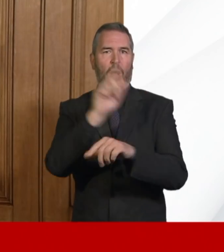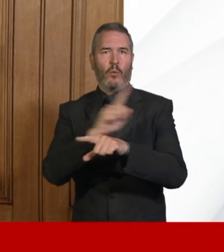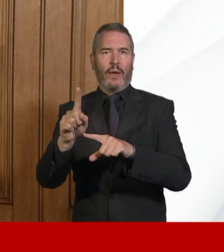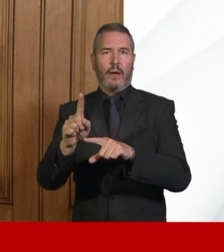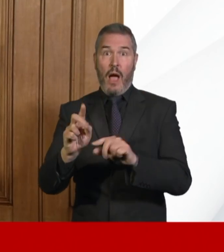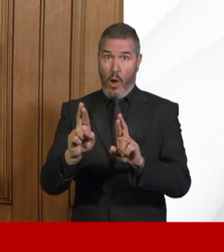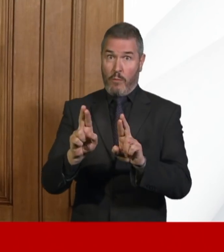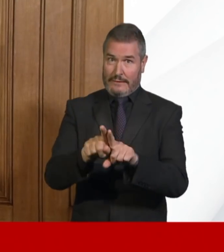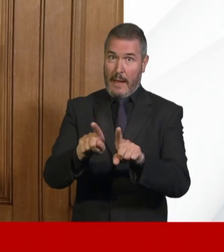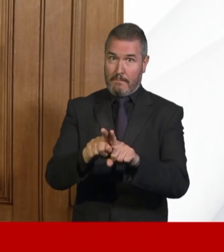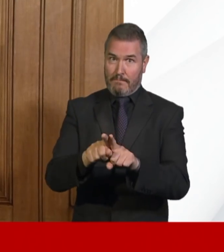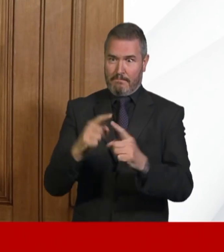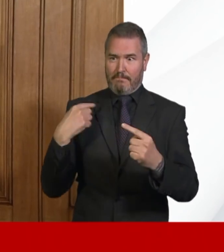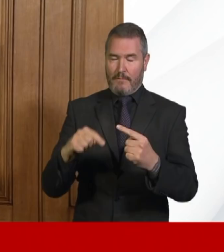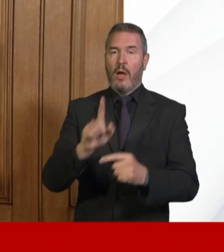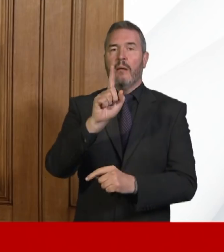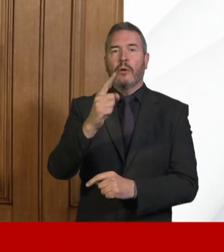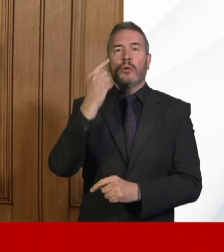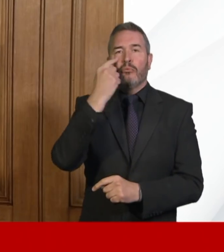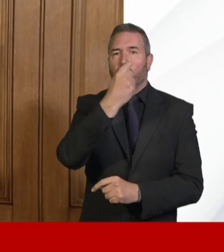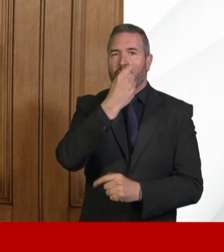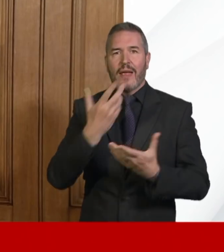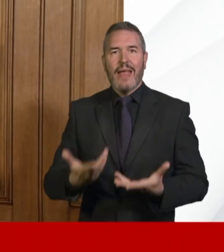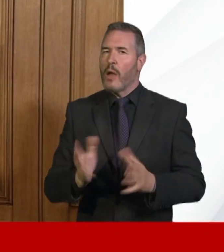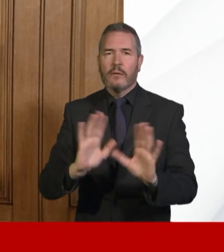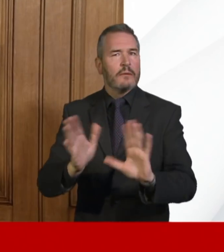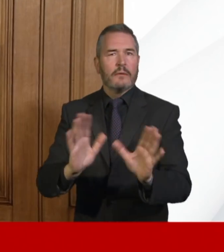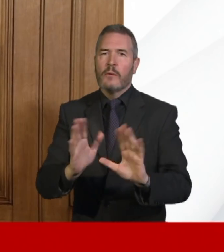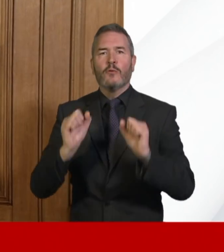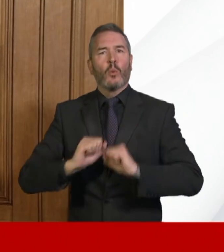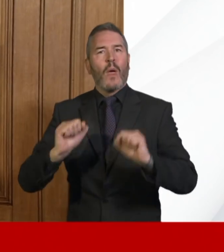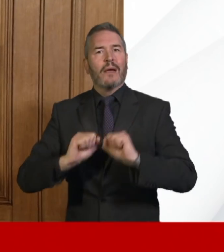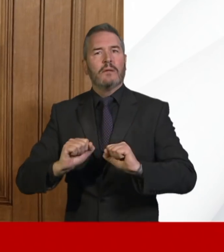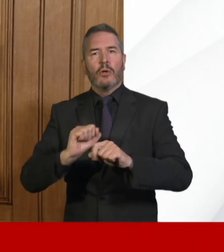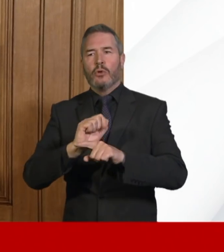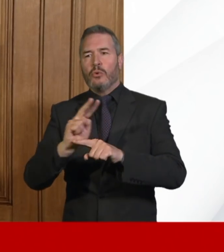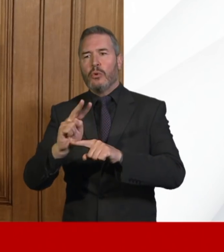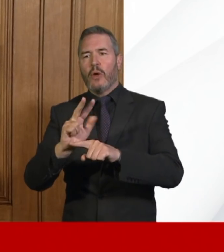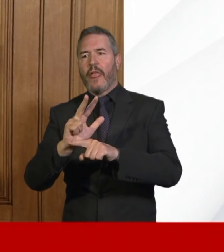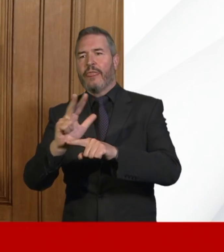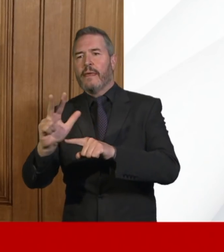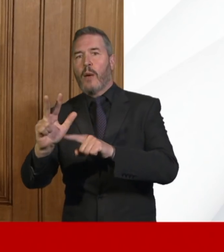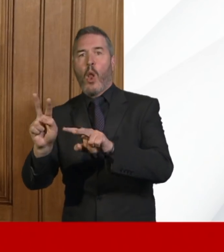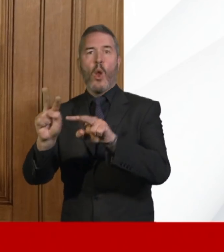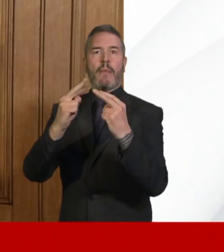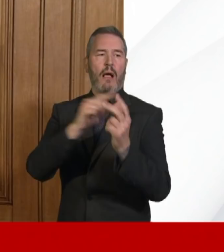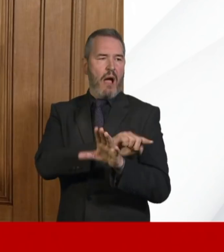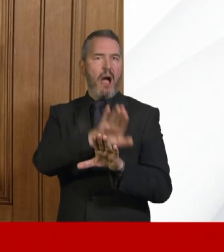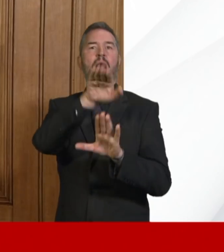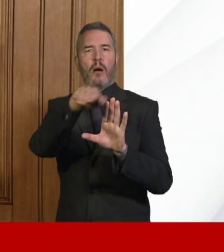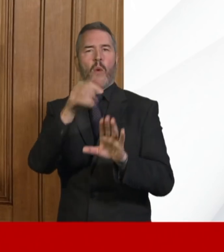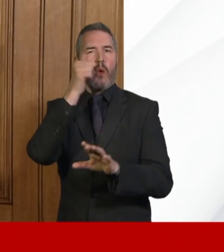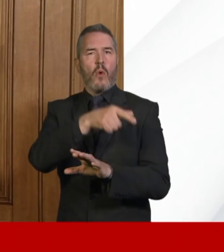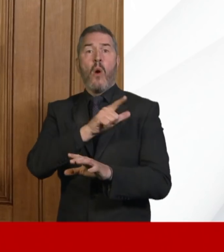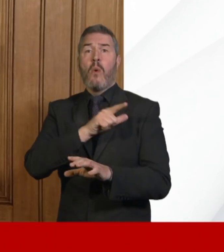what I hope we will do. The proof of that will come in around two to three weeks. And that is because our most constant